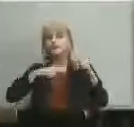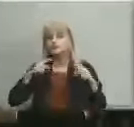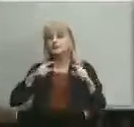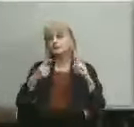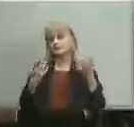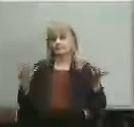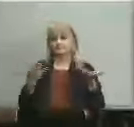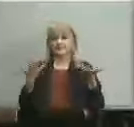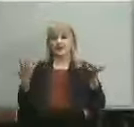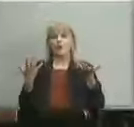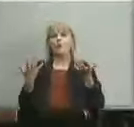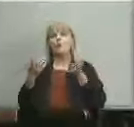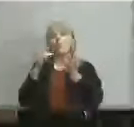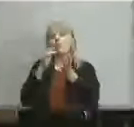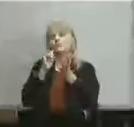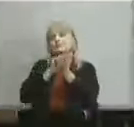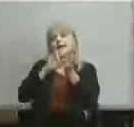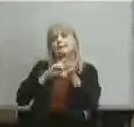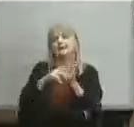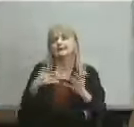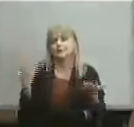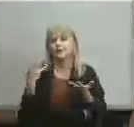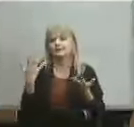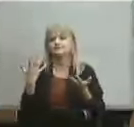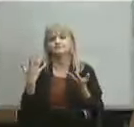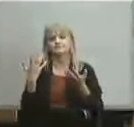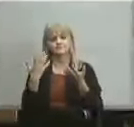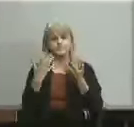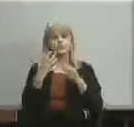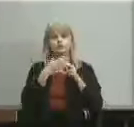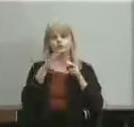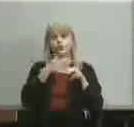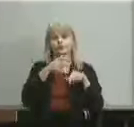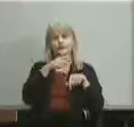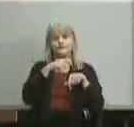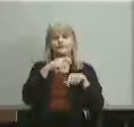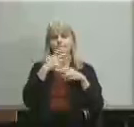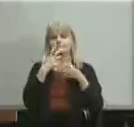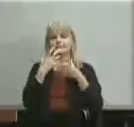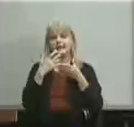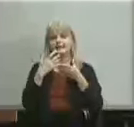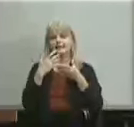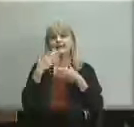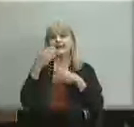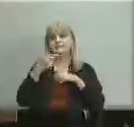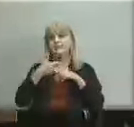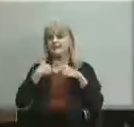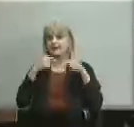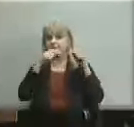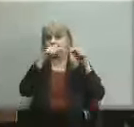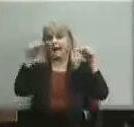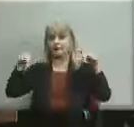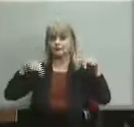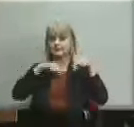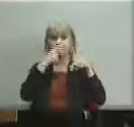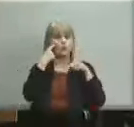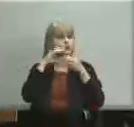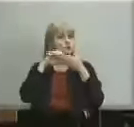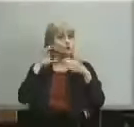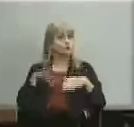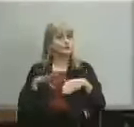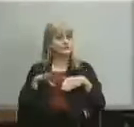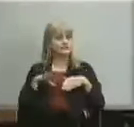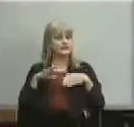define that but for the shirt short term and for next month having boundaries for students to apply to the